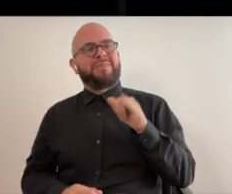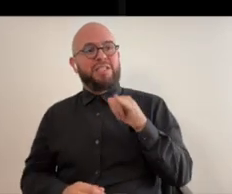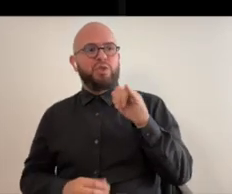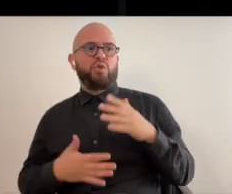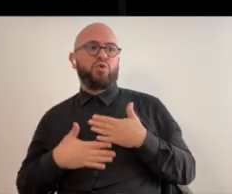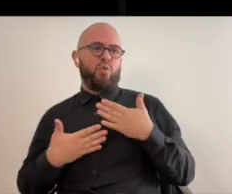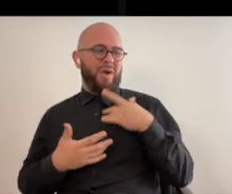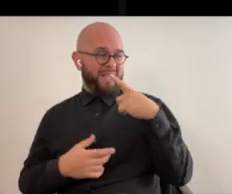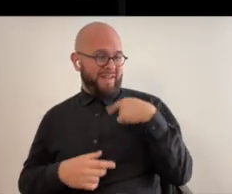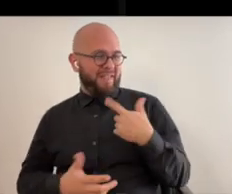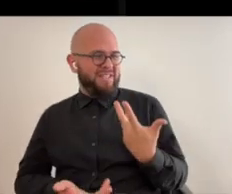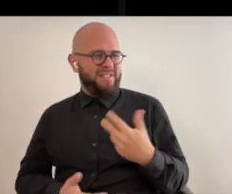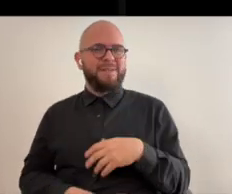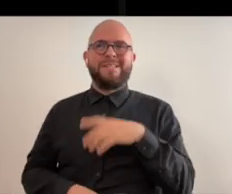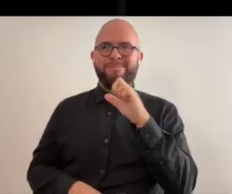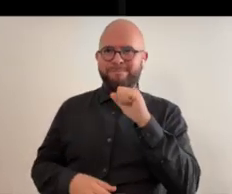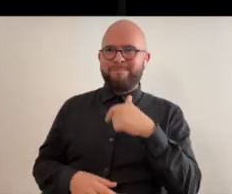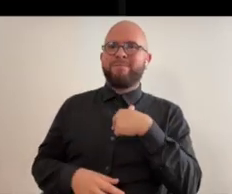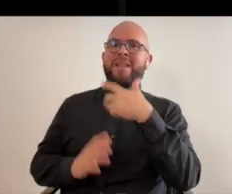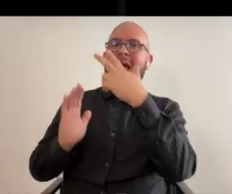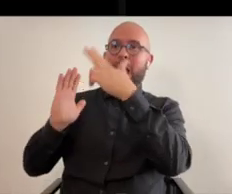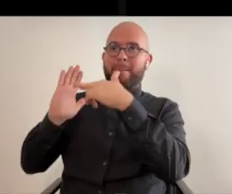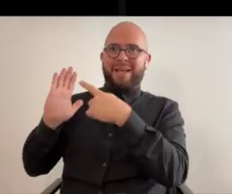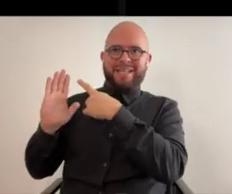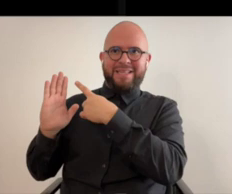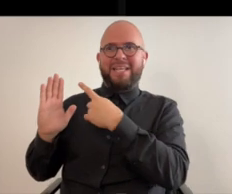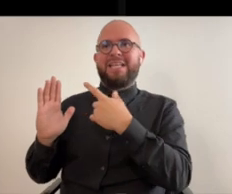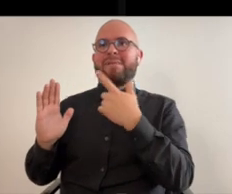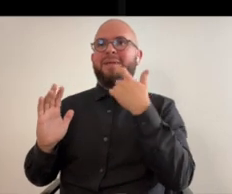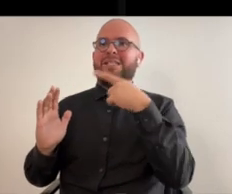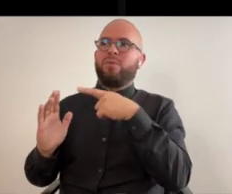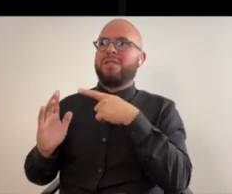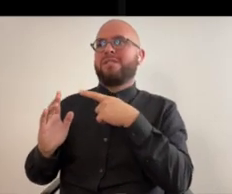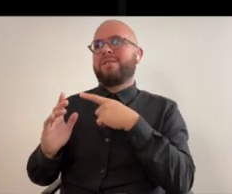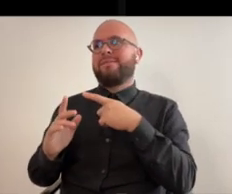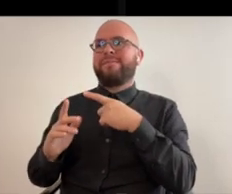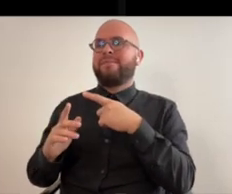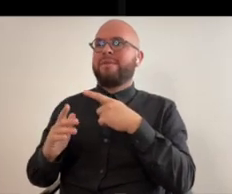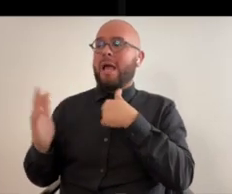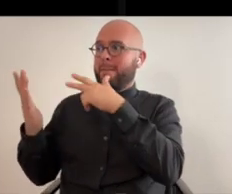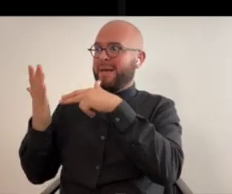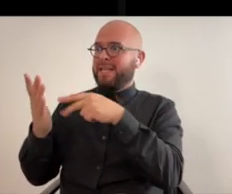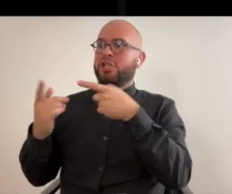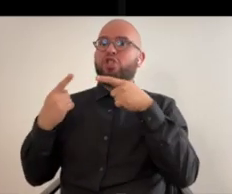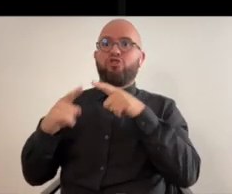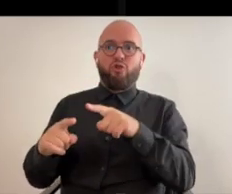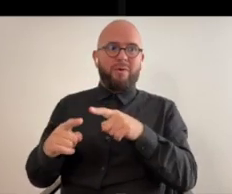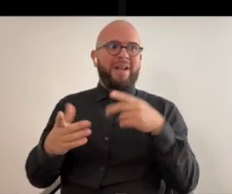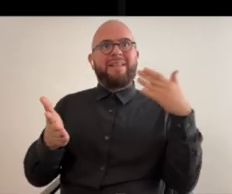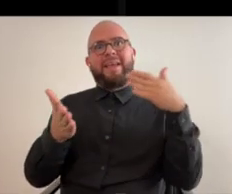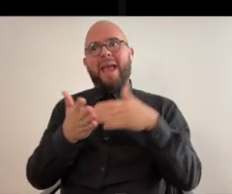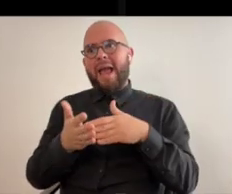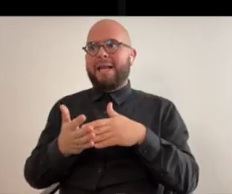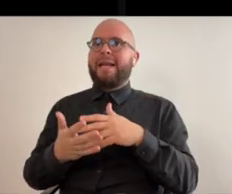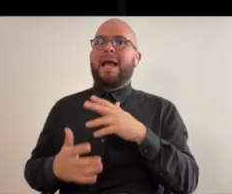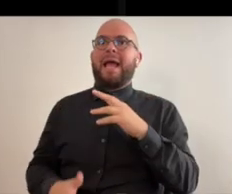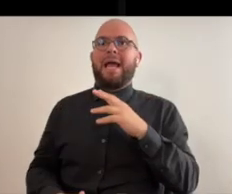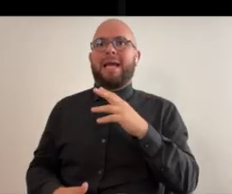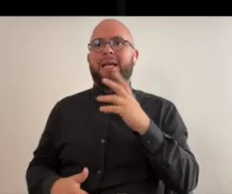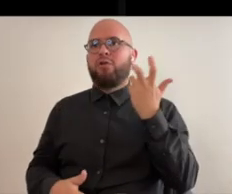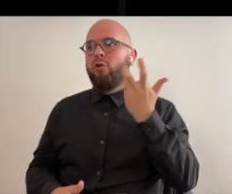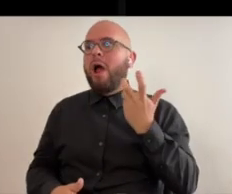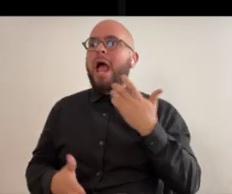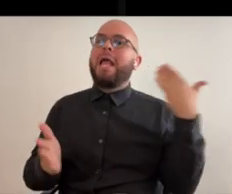um well this is being i painted this as all of these anti-drag anti-trans